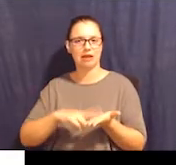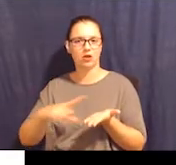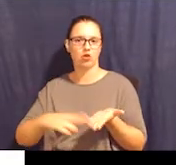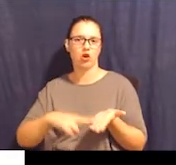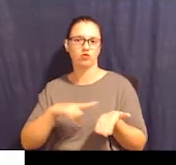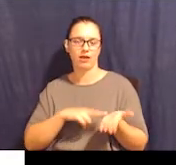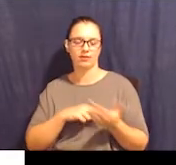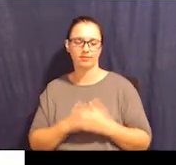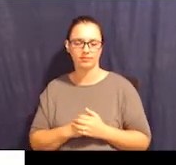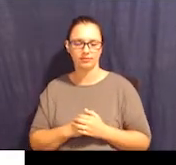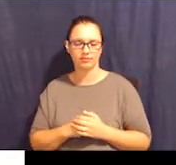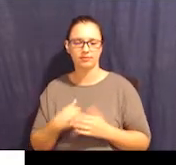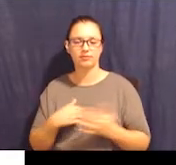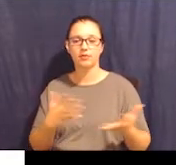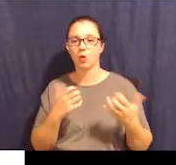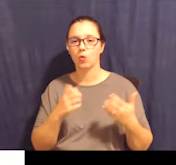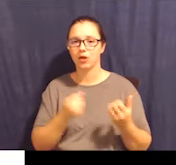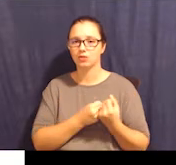Yes.